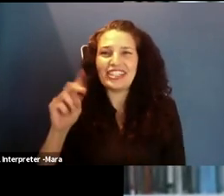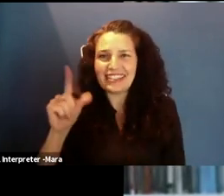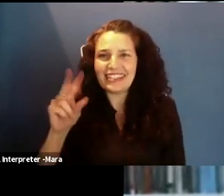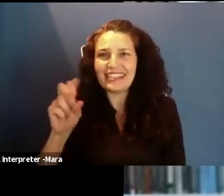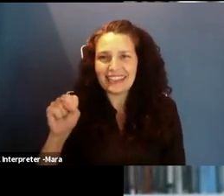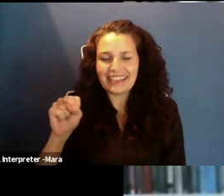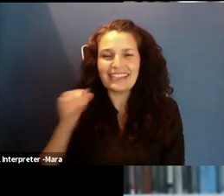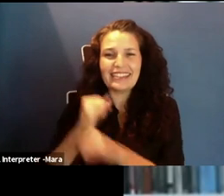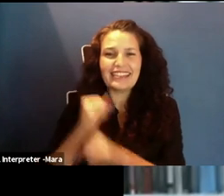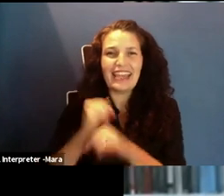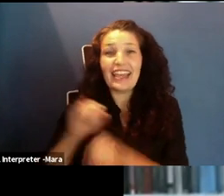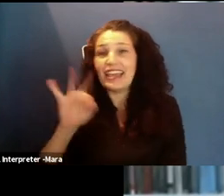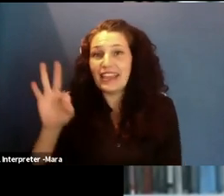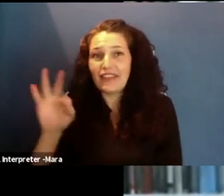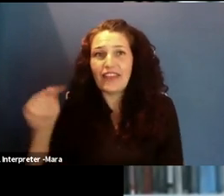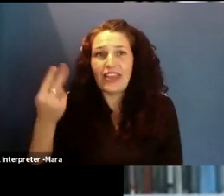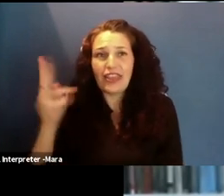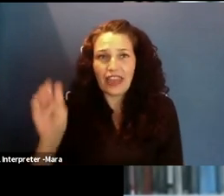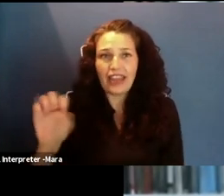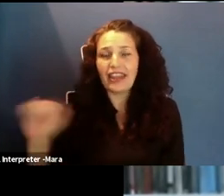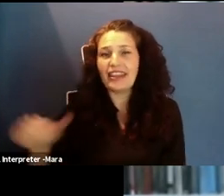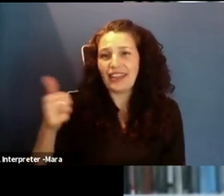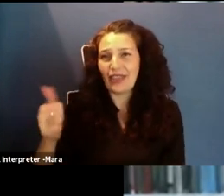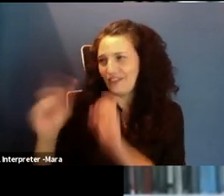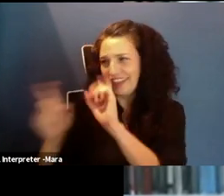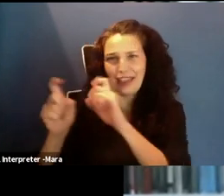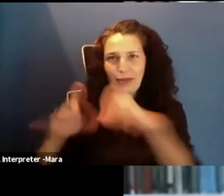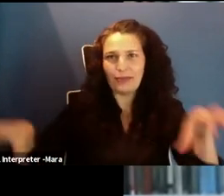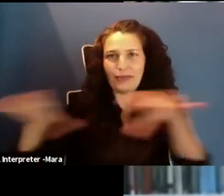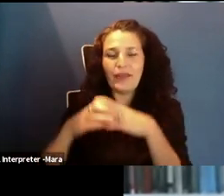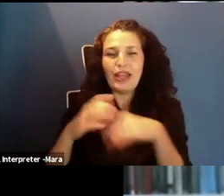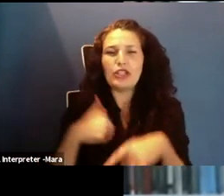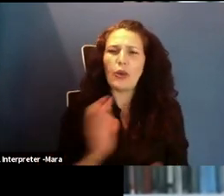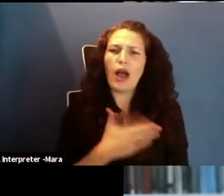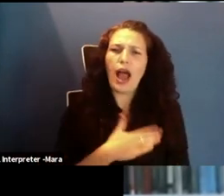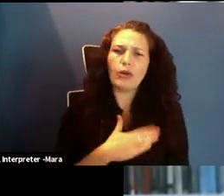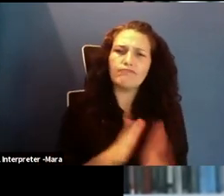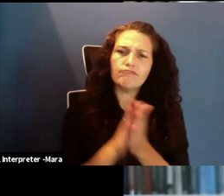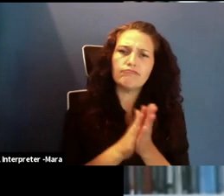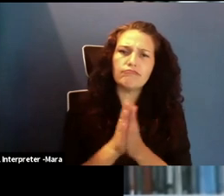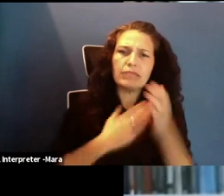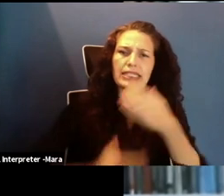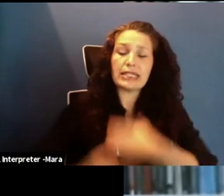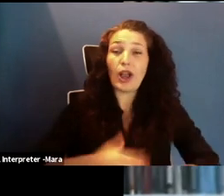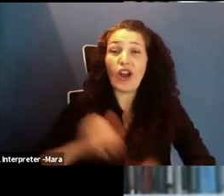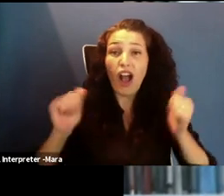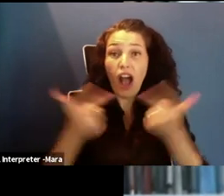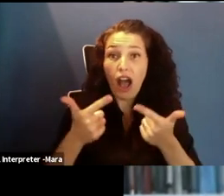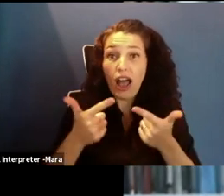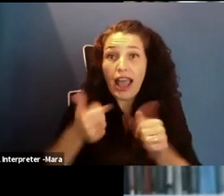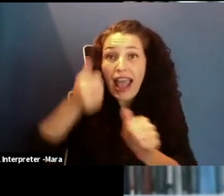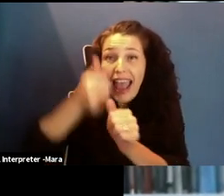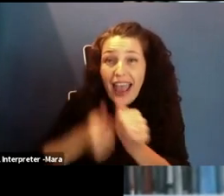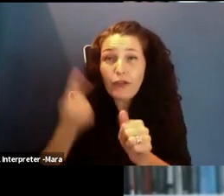Philanthropies to bring this program to you. Our mission at the Tech is to inspire the innovator in everyone. And we often say that everyone is the most important word in